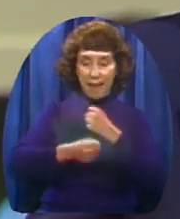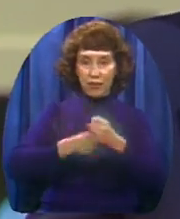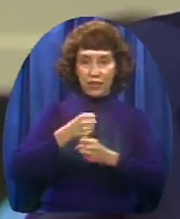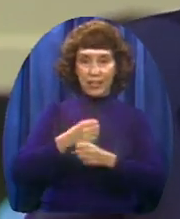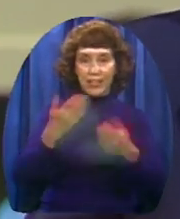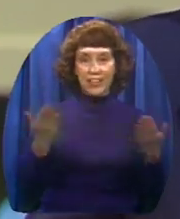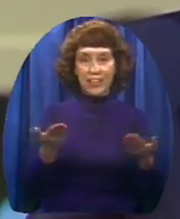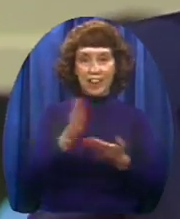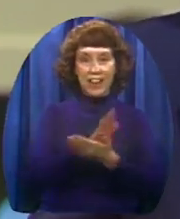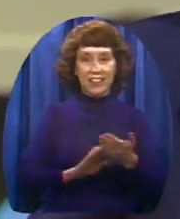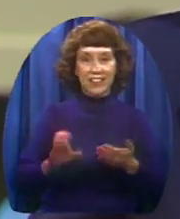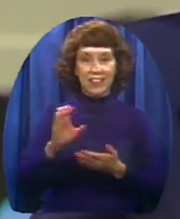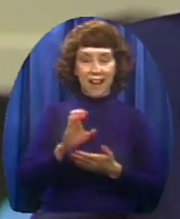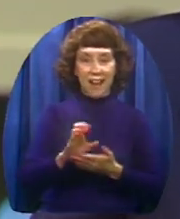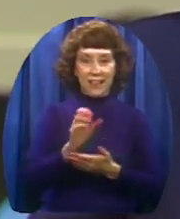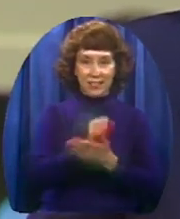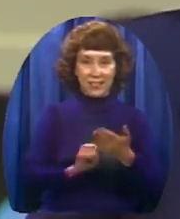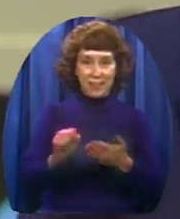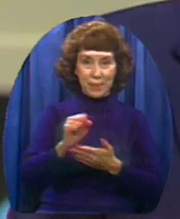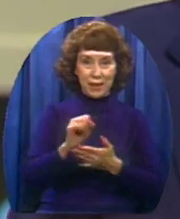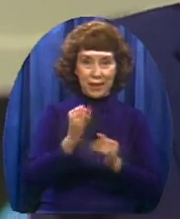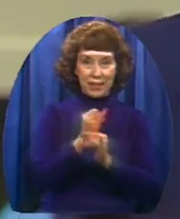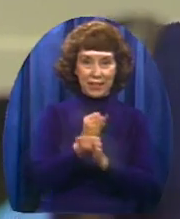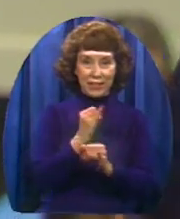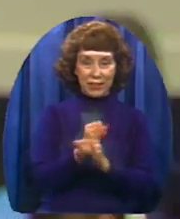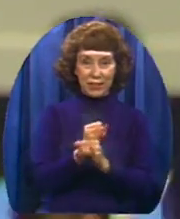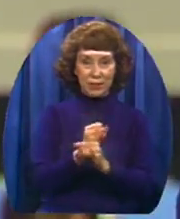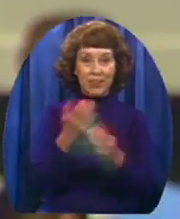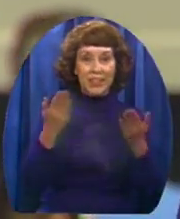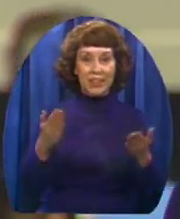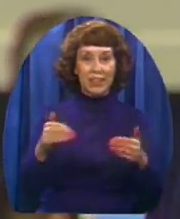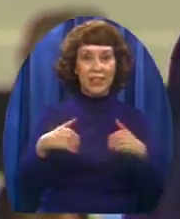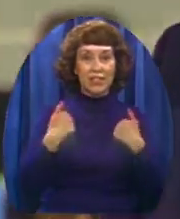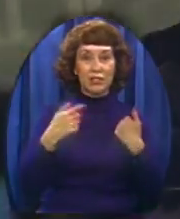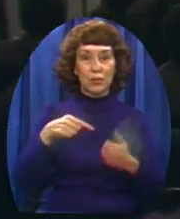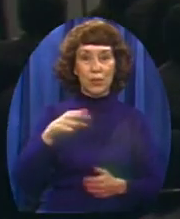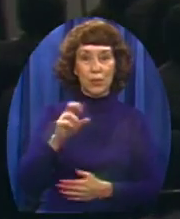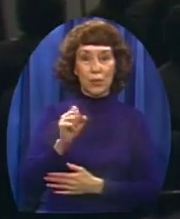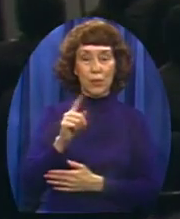investment in youth ministry worldwide. And here's Youth Quest.